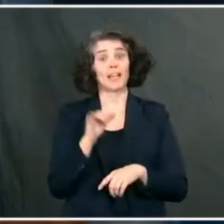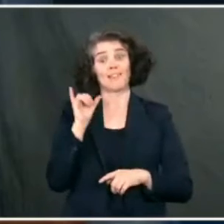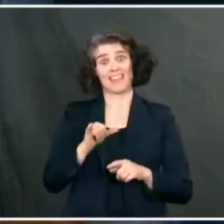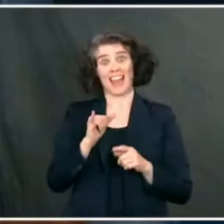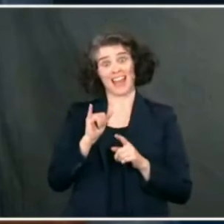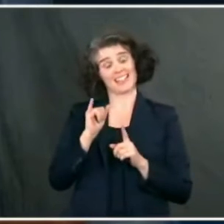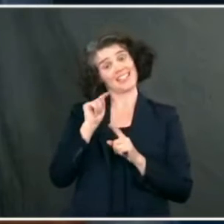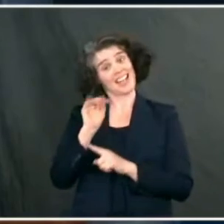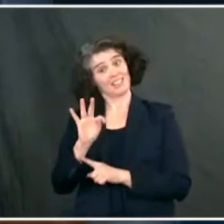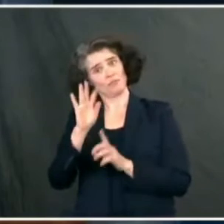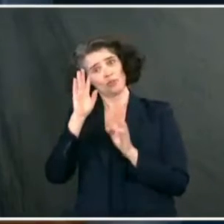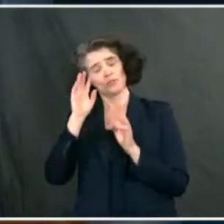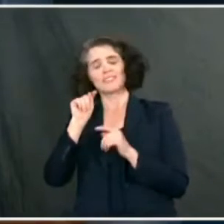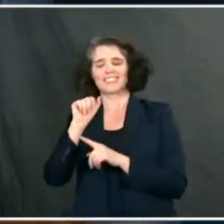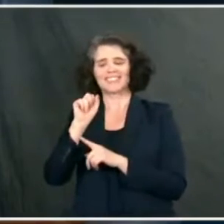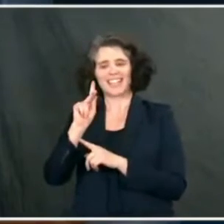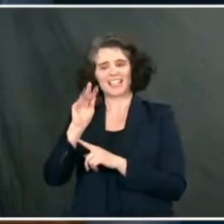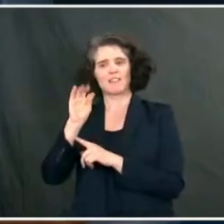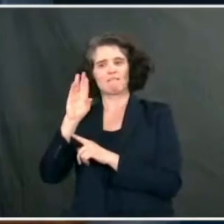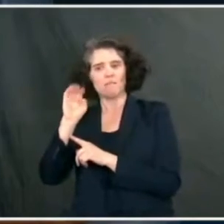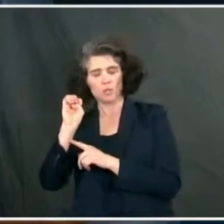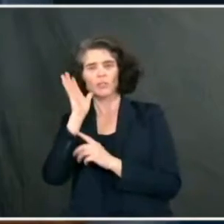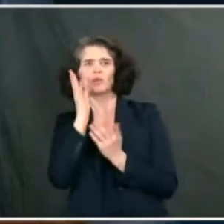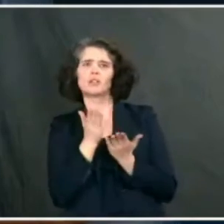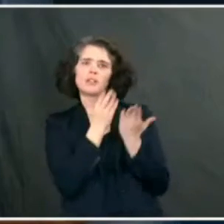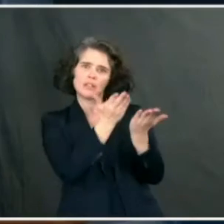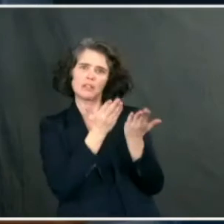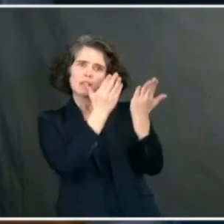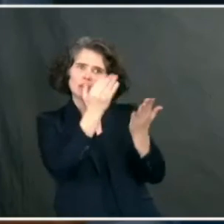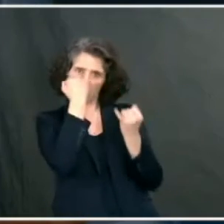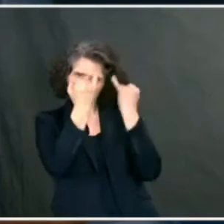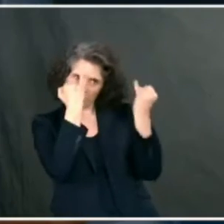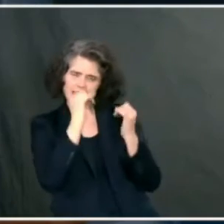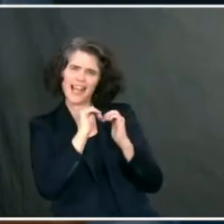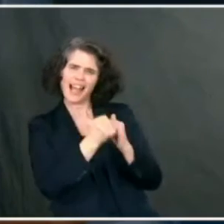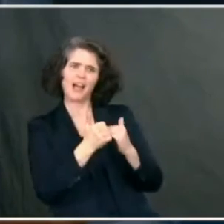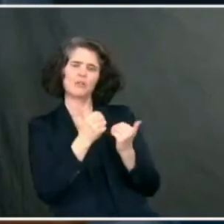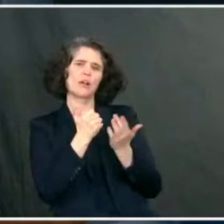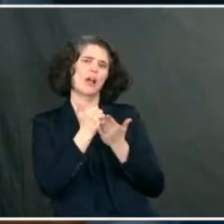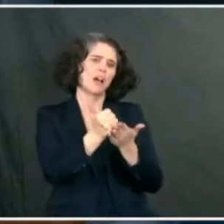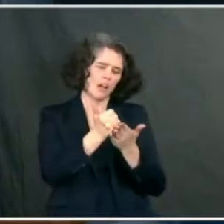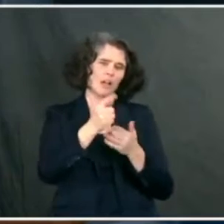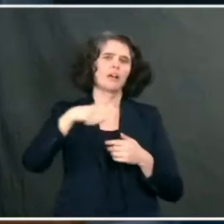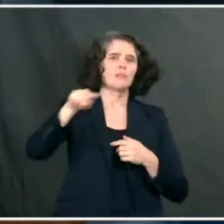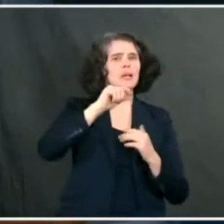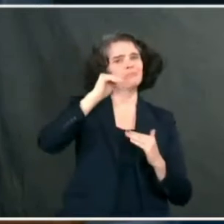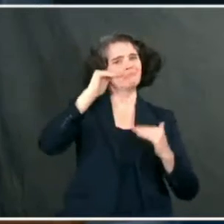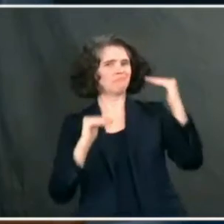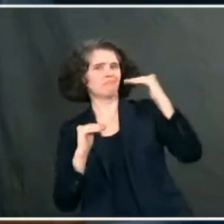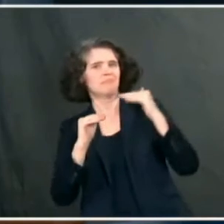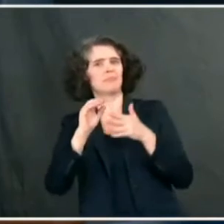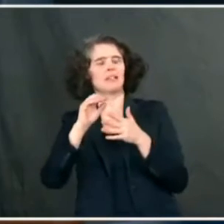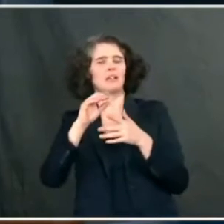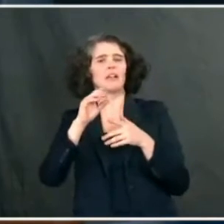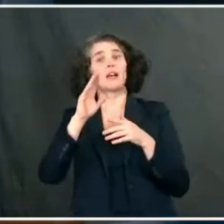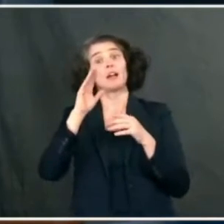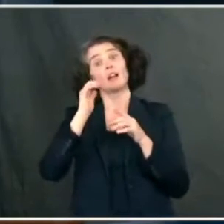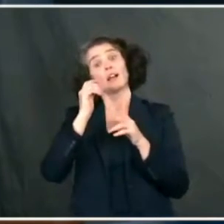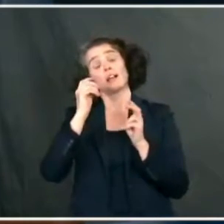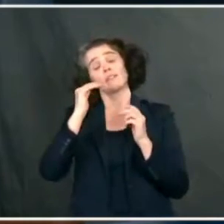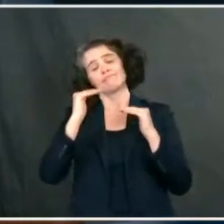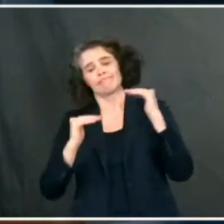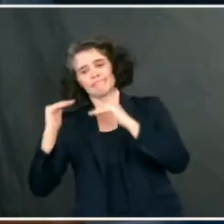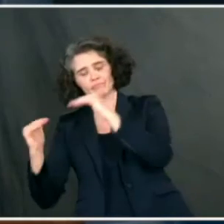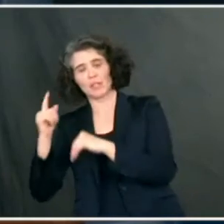recommendations to the President for allocating resources and funding in communities with inequities in COVID-19 outcomes by race, ethnicity,